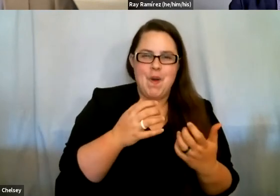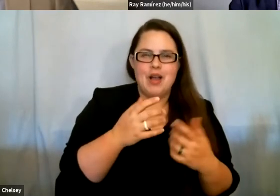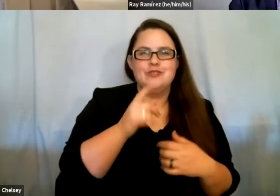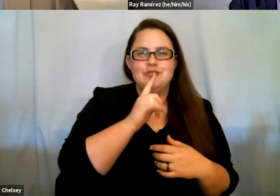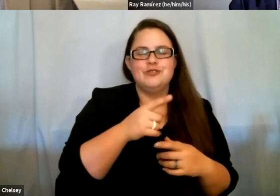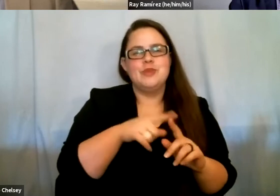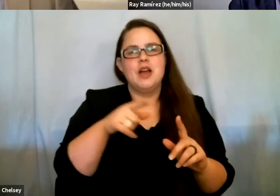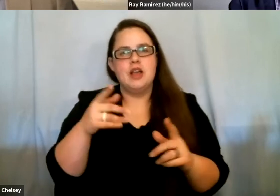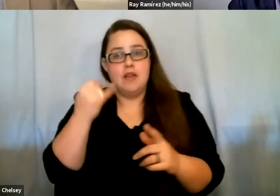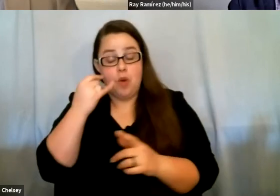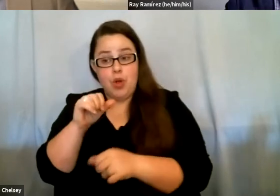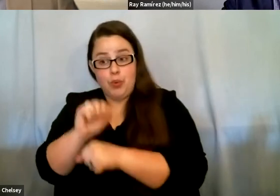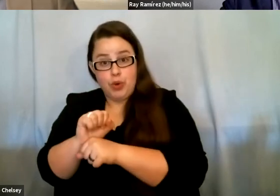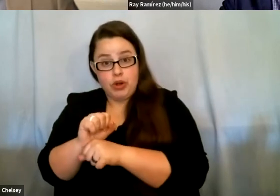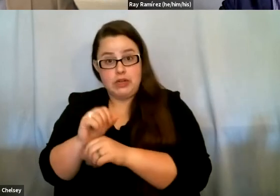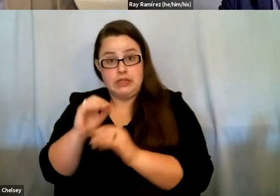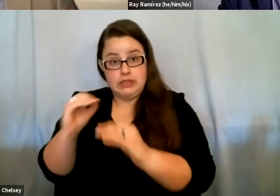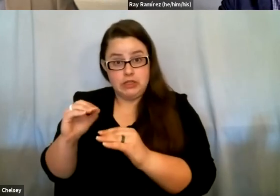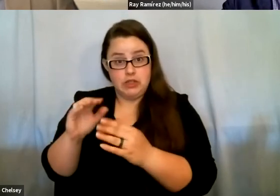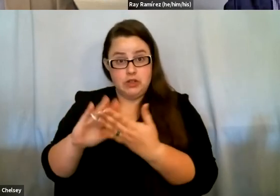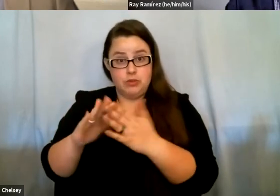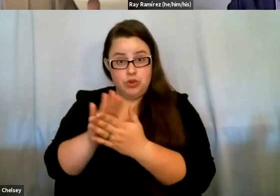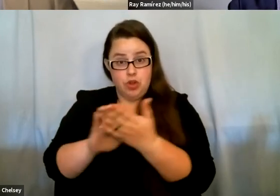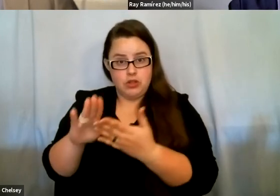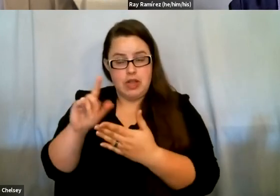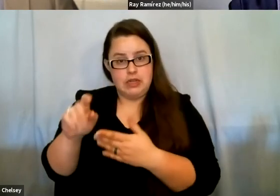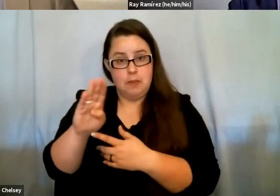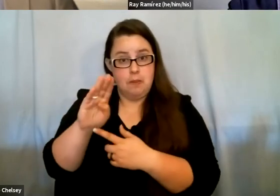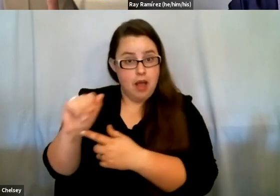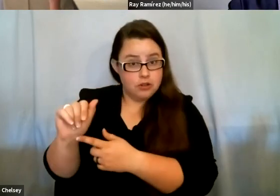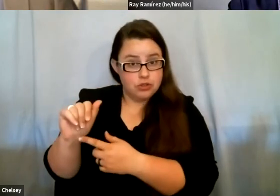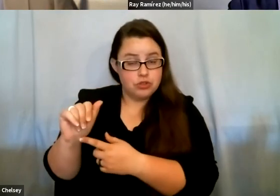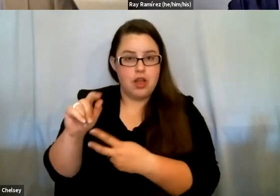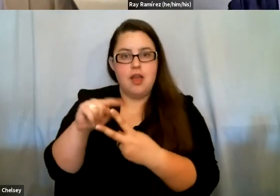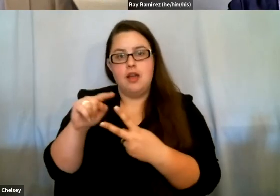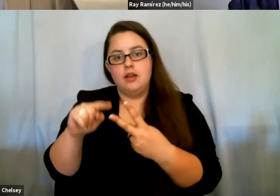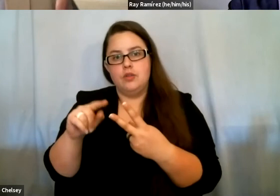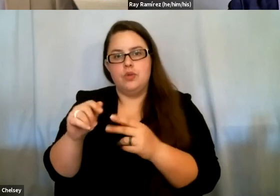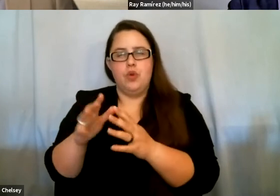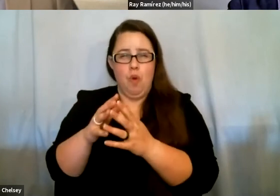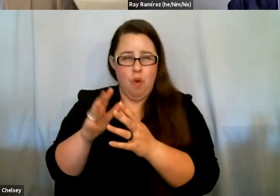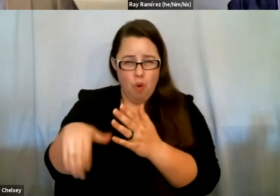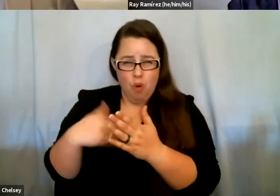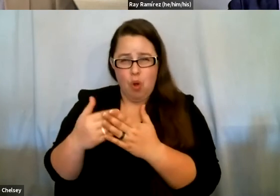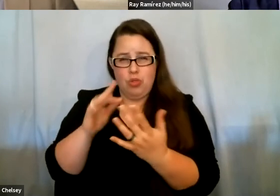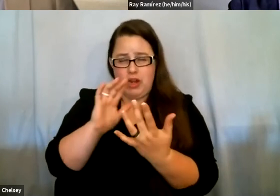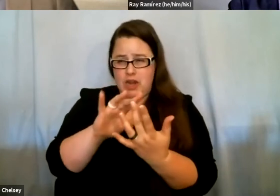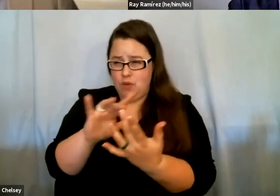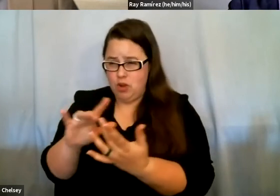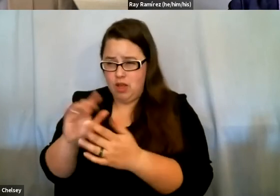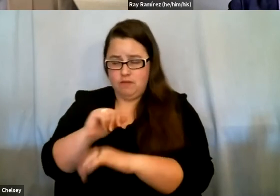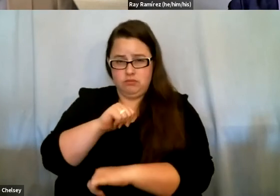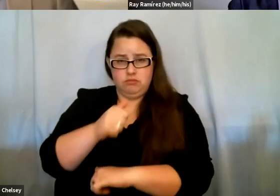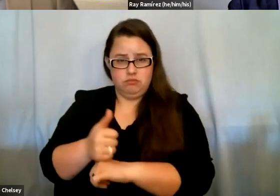college and work at a community college, I can do that with one, a bachelor's, and also with all of the networks that I've already established throughout